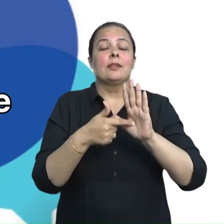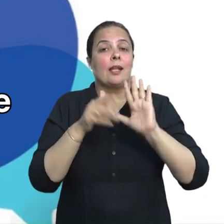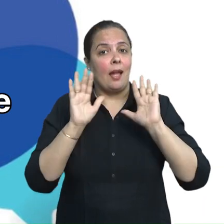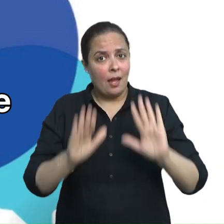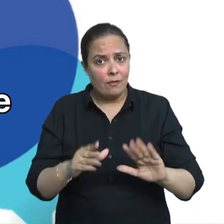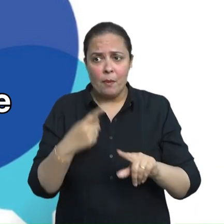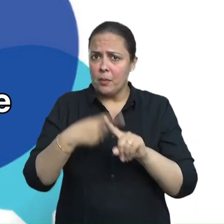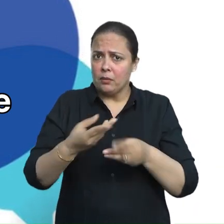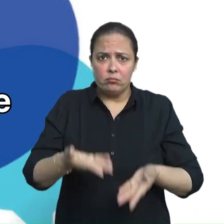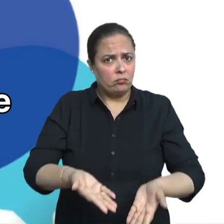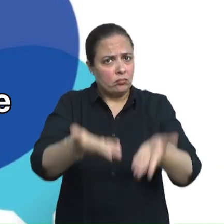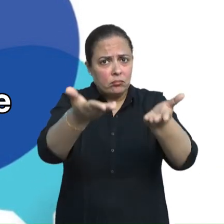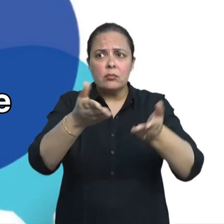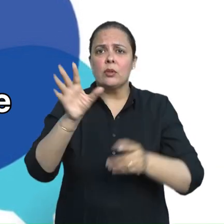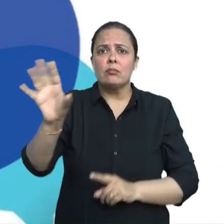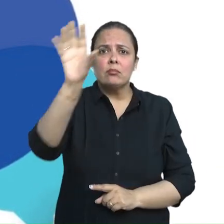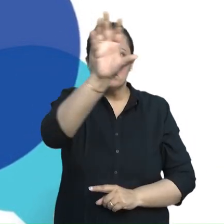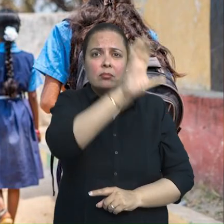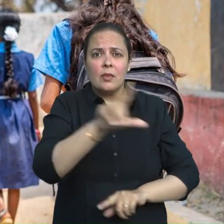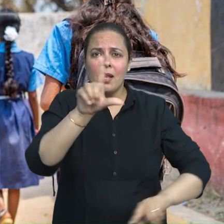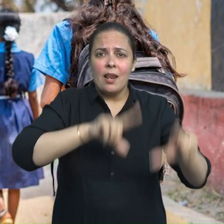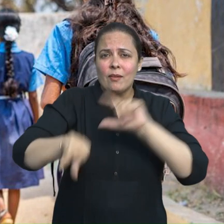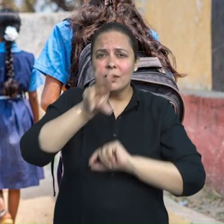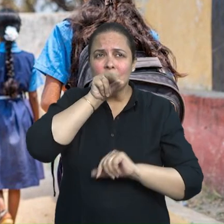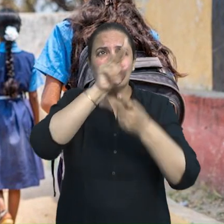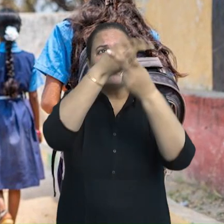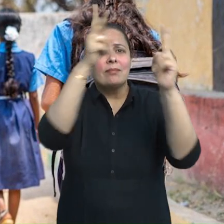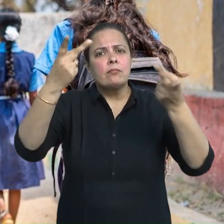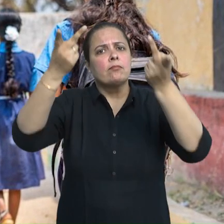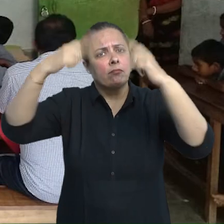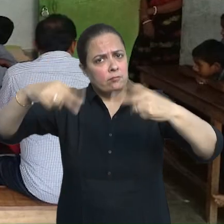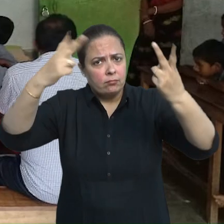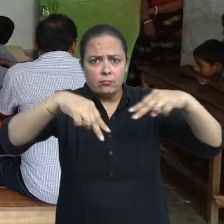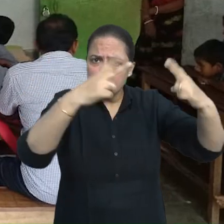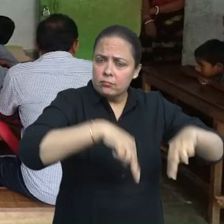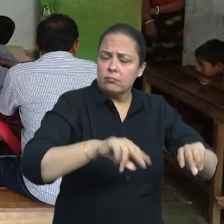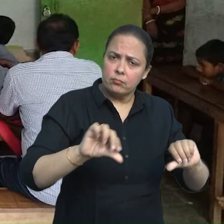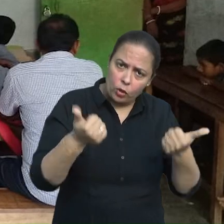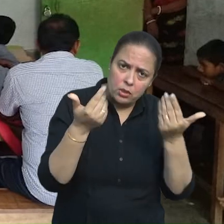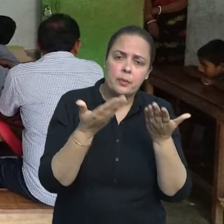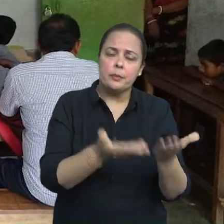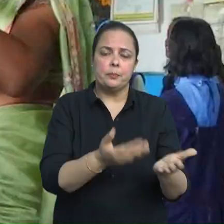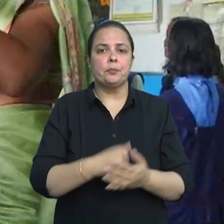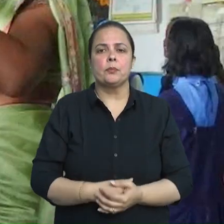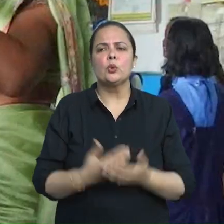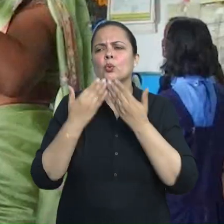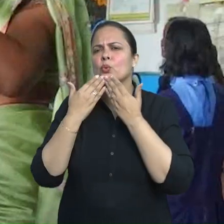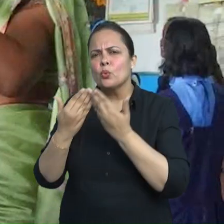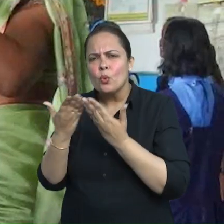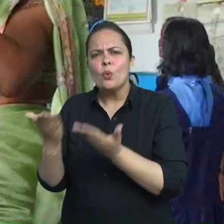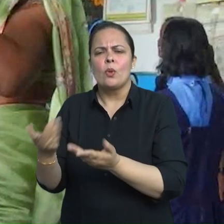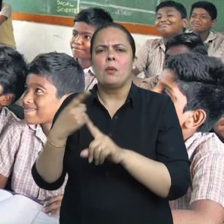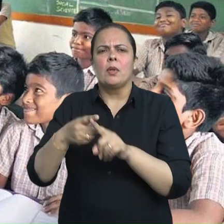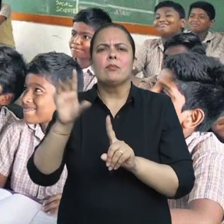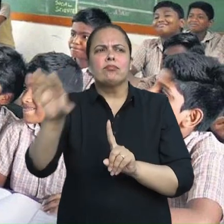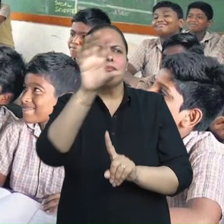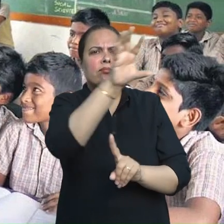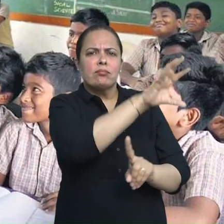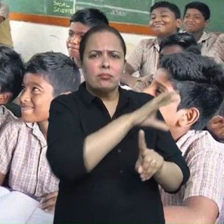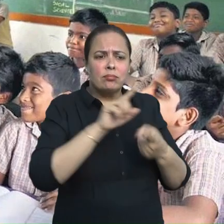also be adapted in any of the regional languages. Schools and educational institutions in different states